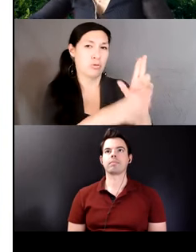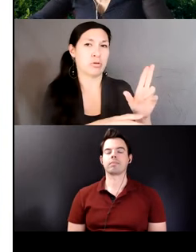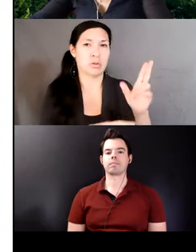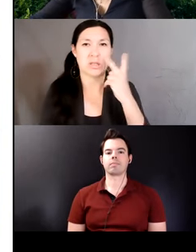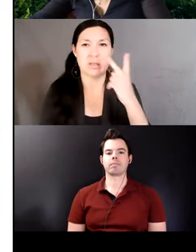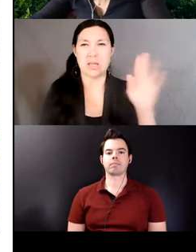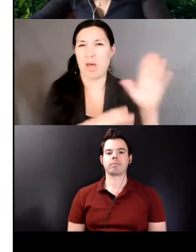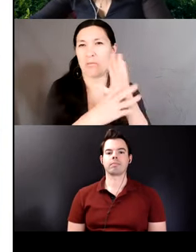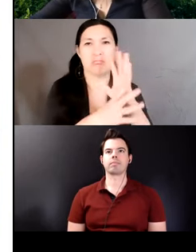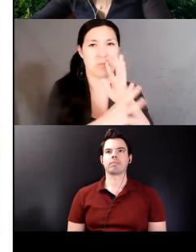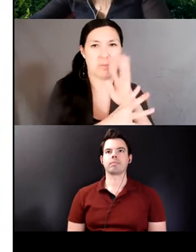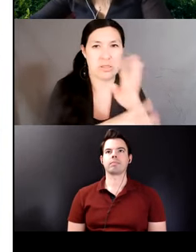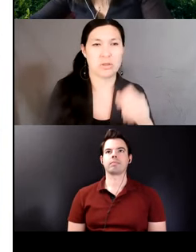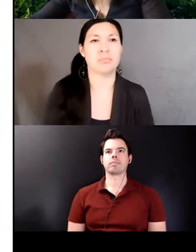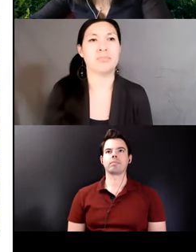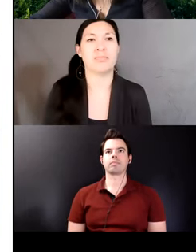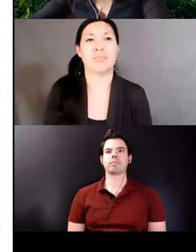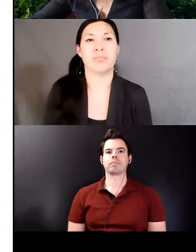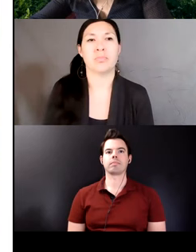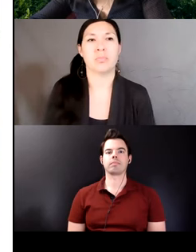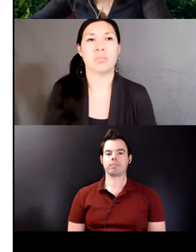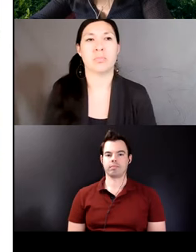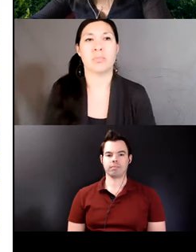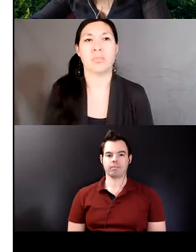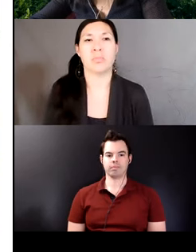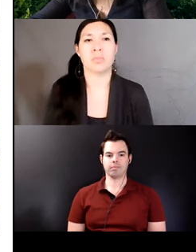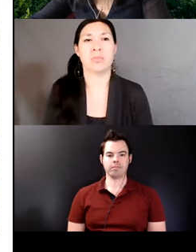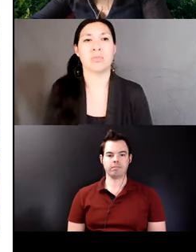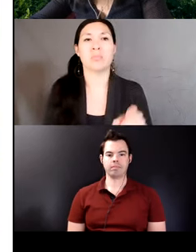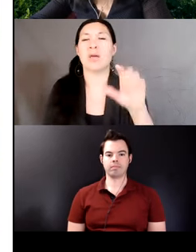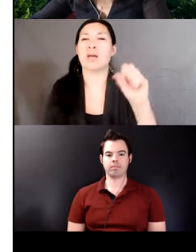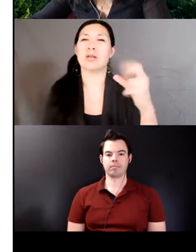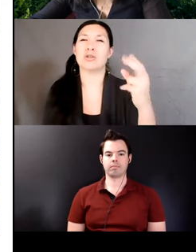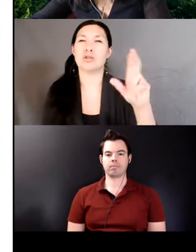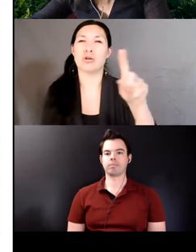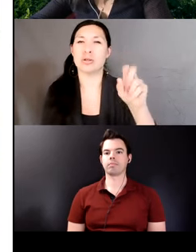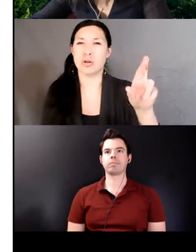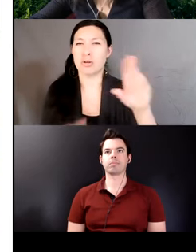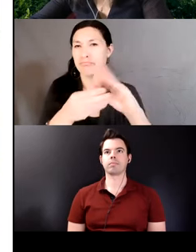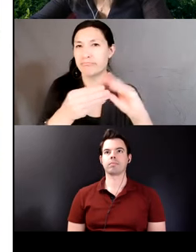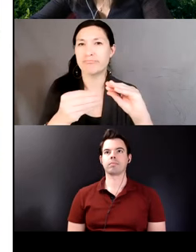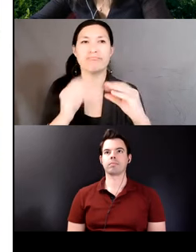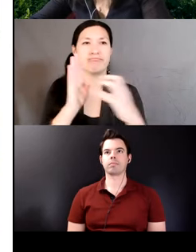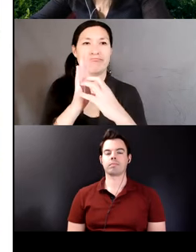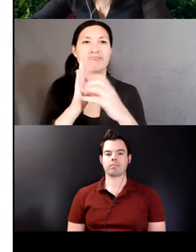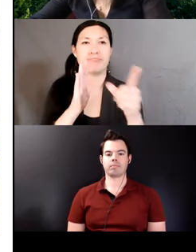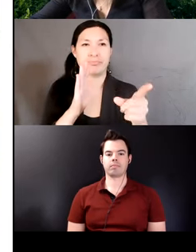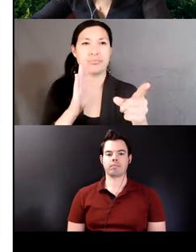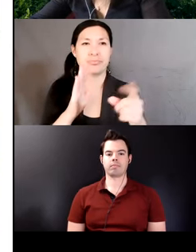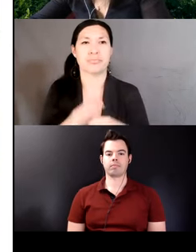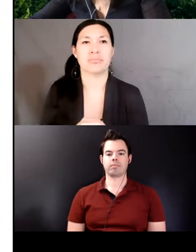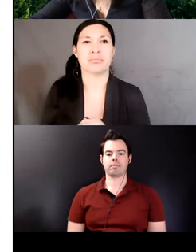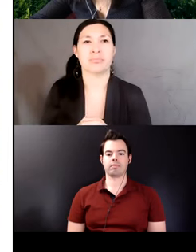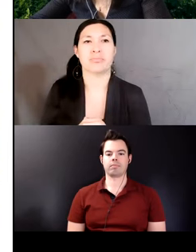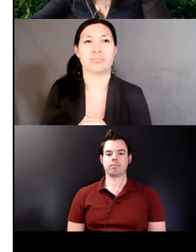As stated in Scherzer, speech play and verbal art involves language in its essence. The